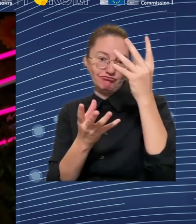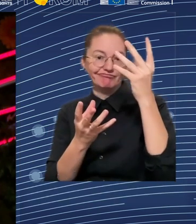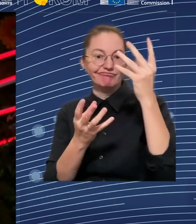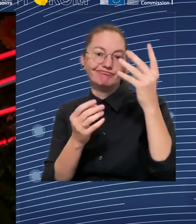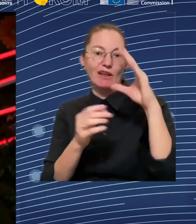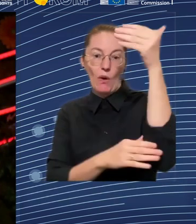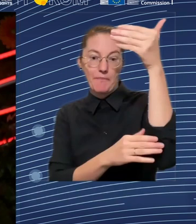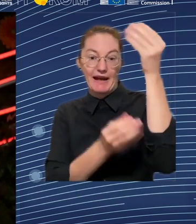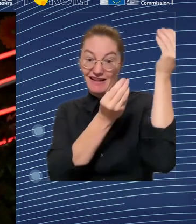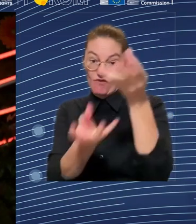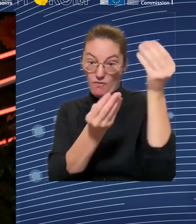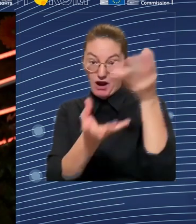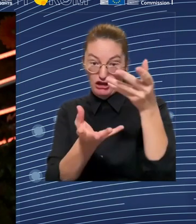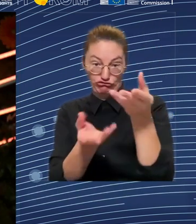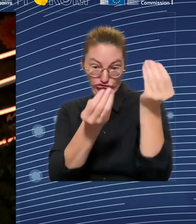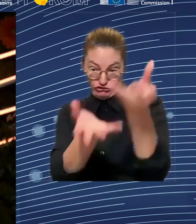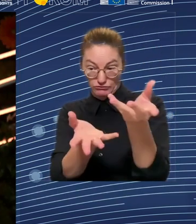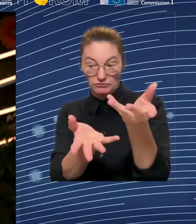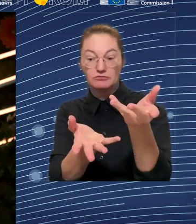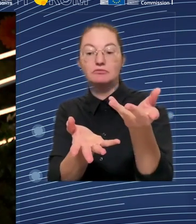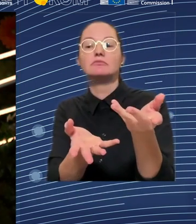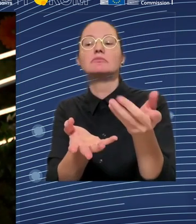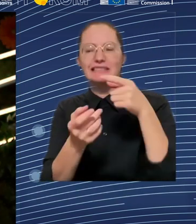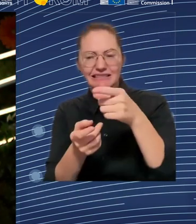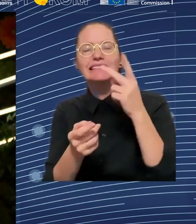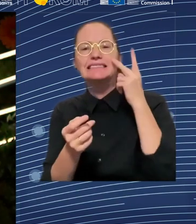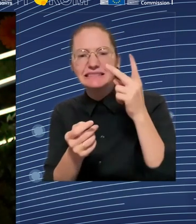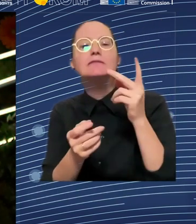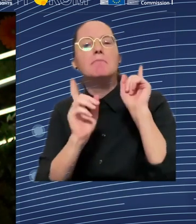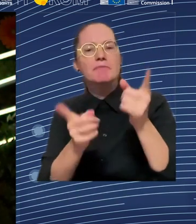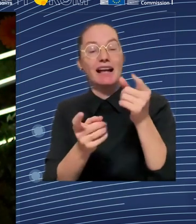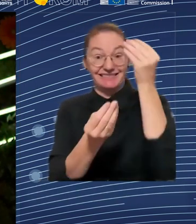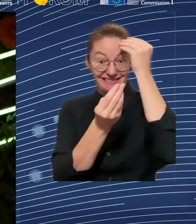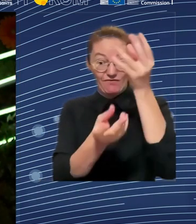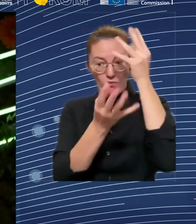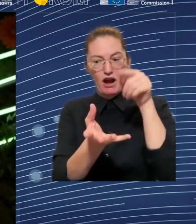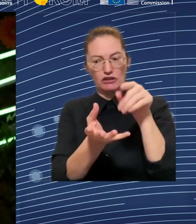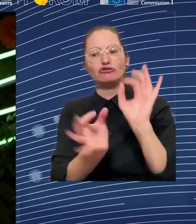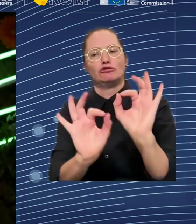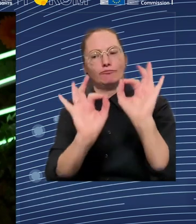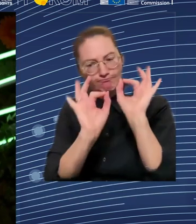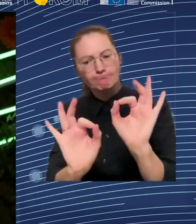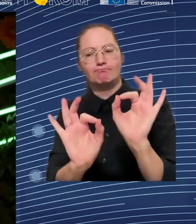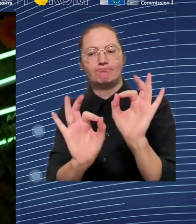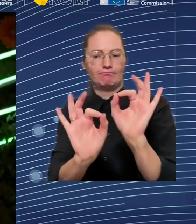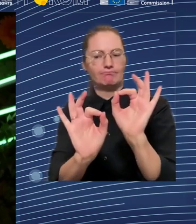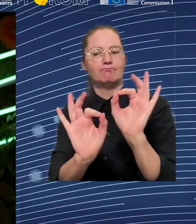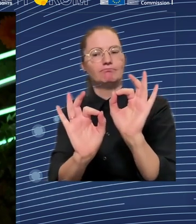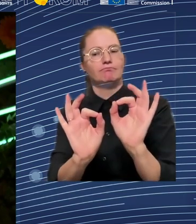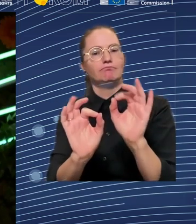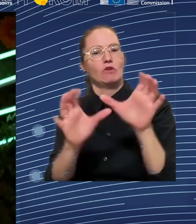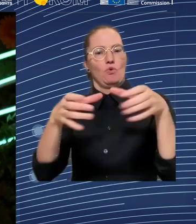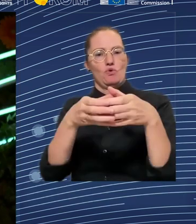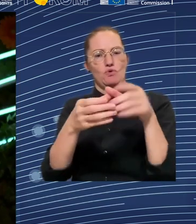get the information about what the future of that company, that sector, that occupation is, to have